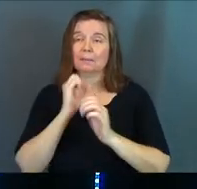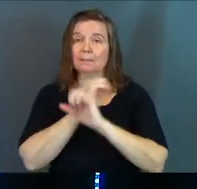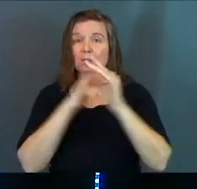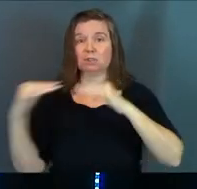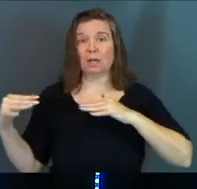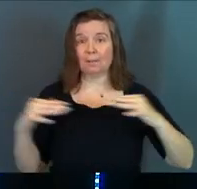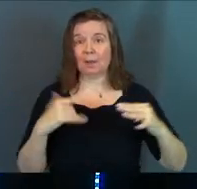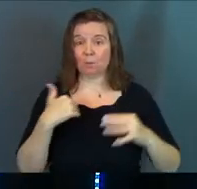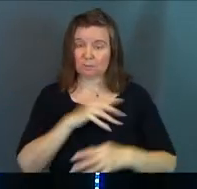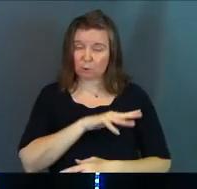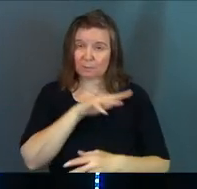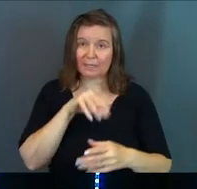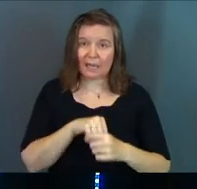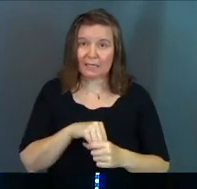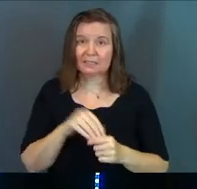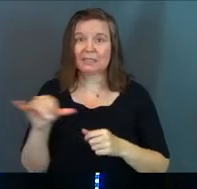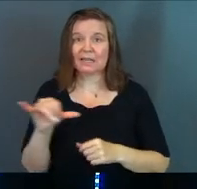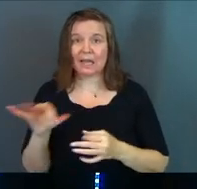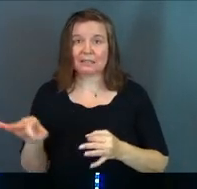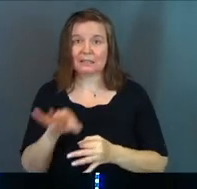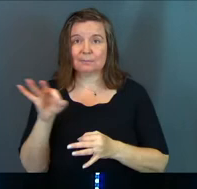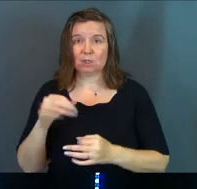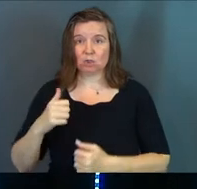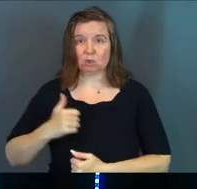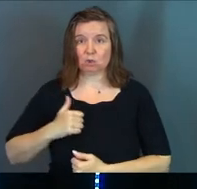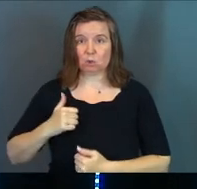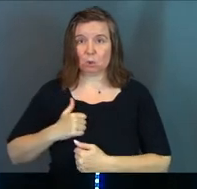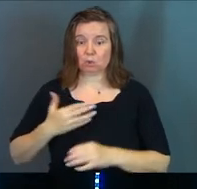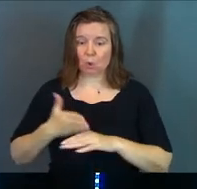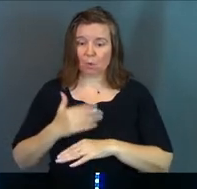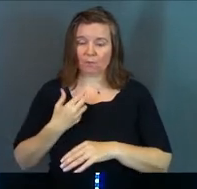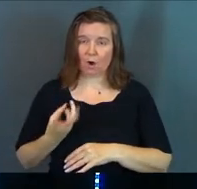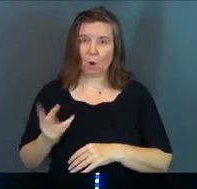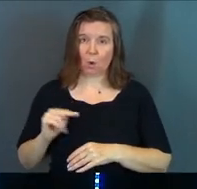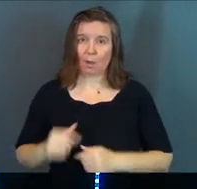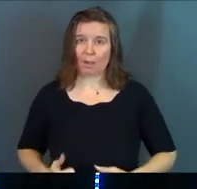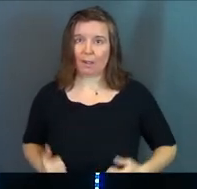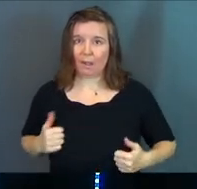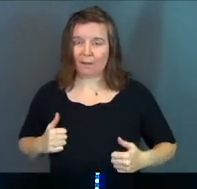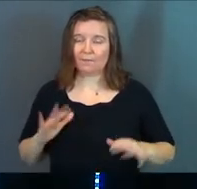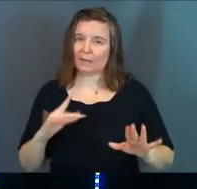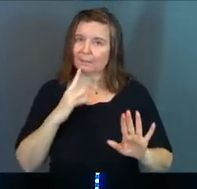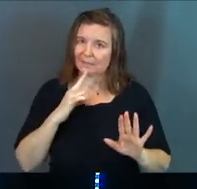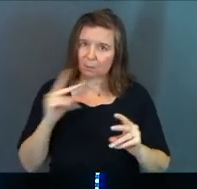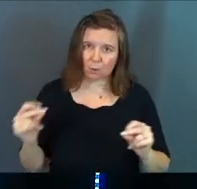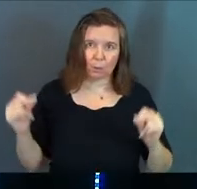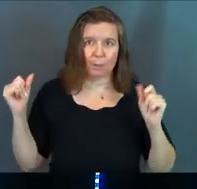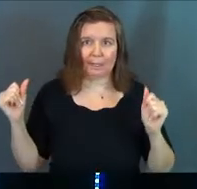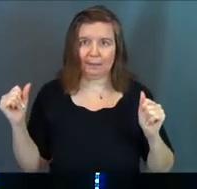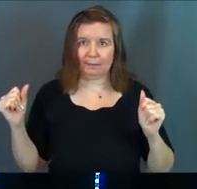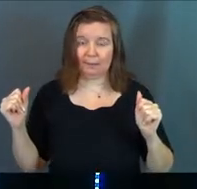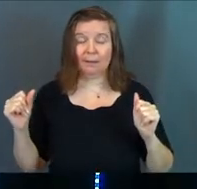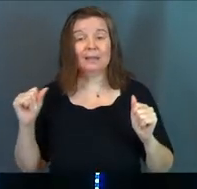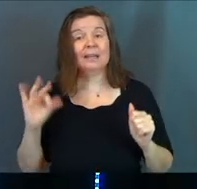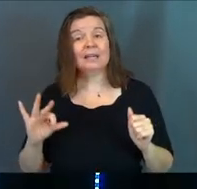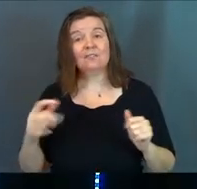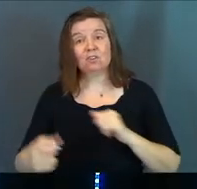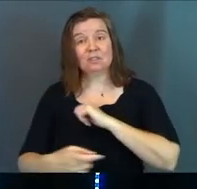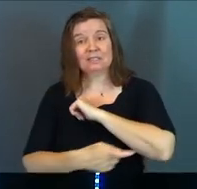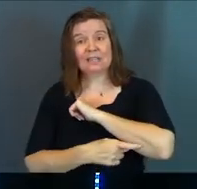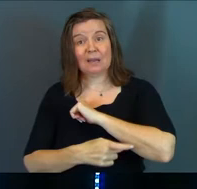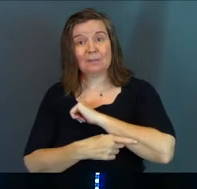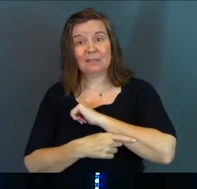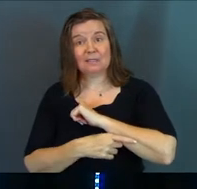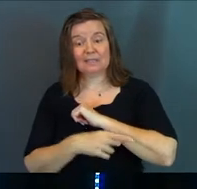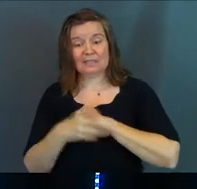battle that we're supposed to engage in as spiritual soldiers over our own life. And let me just say, just really, really quickly, if your temptation